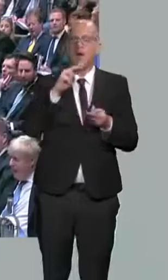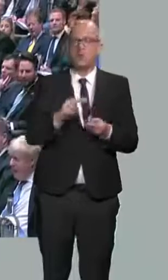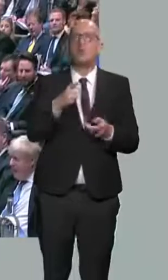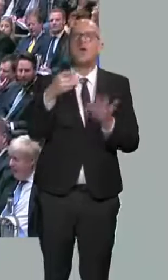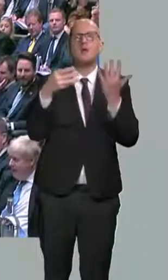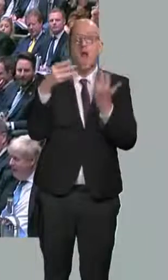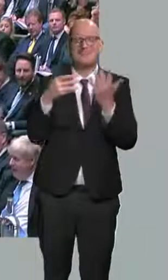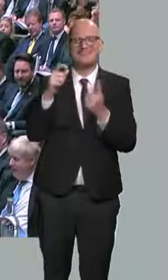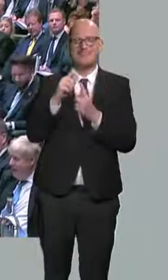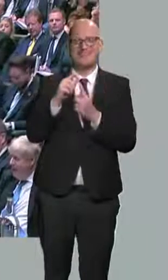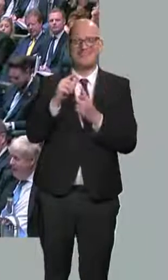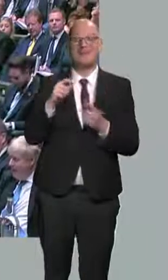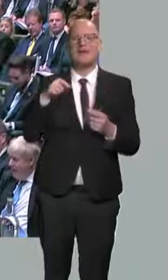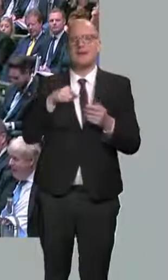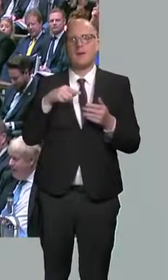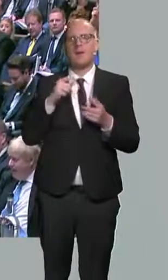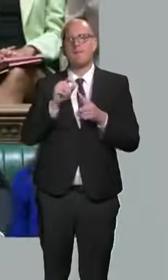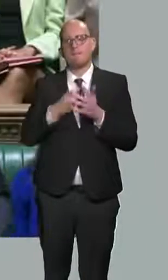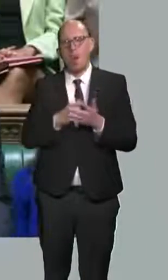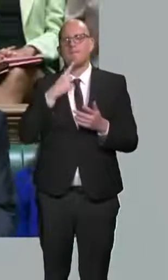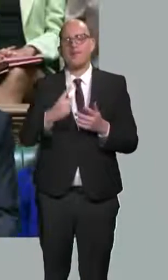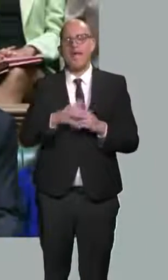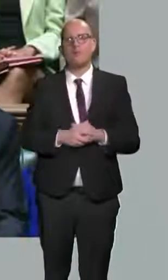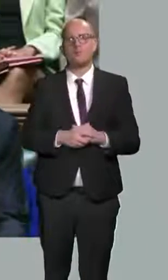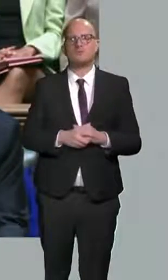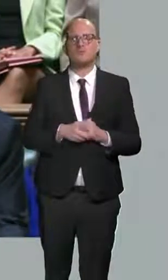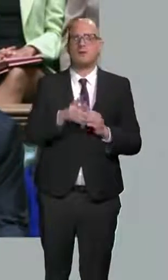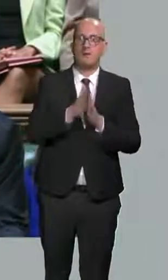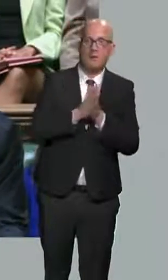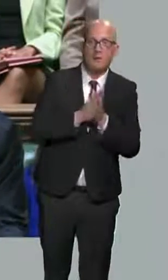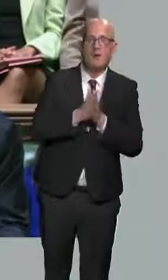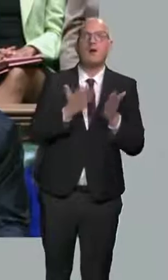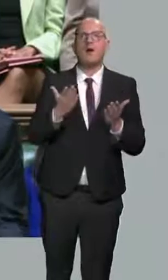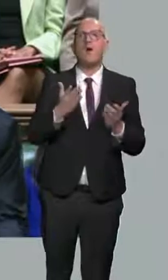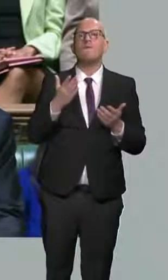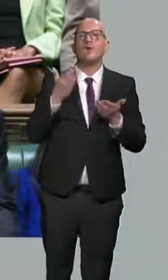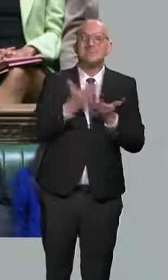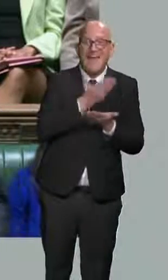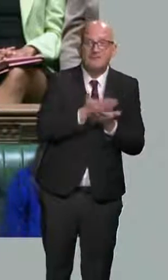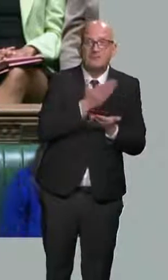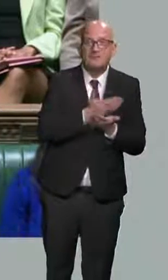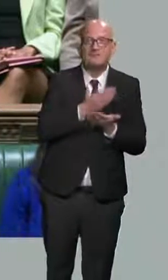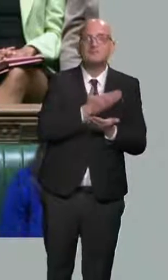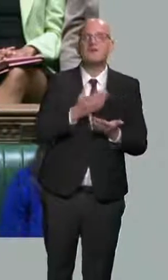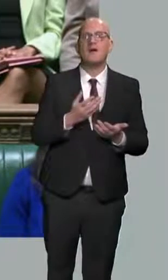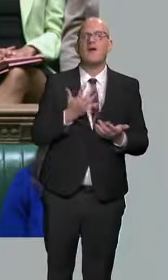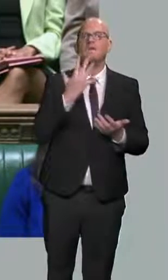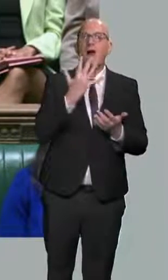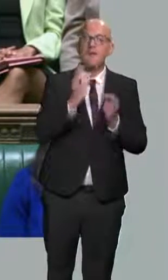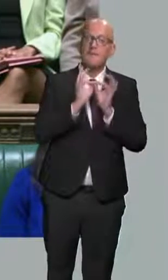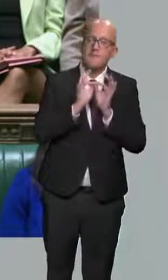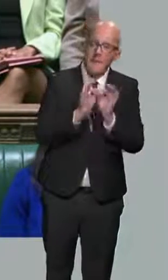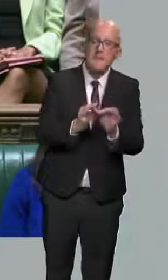A tax cut for workers, for pensioners, for savers. A £5 billion tax cut for 30